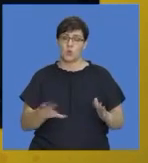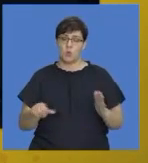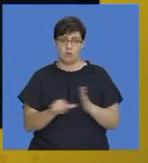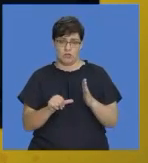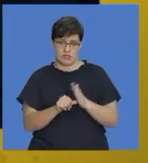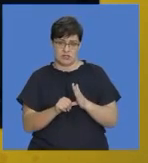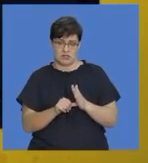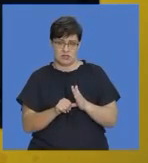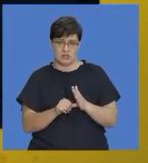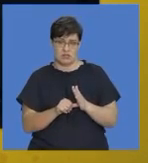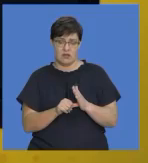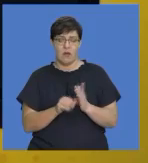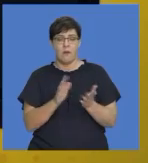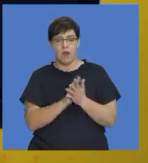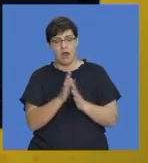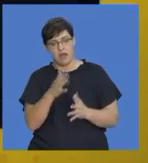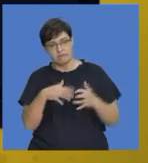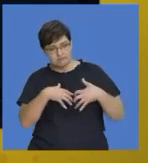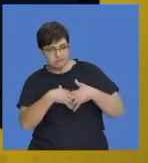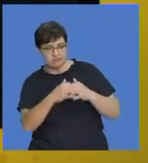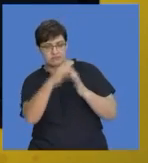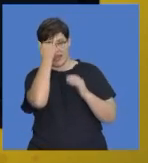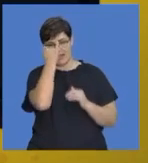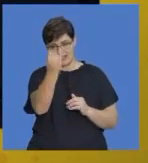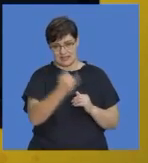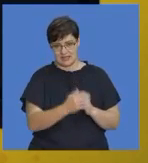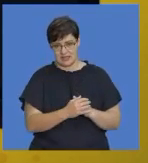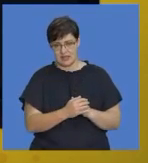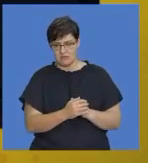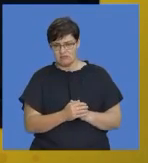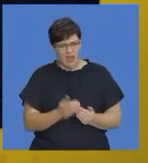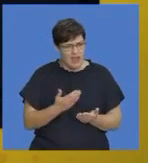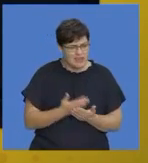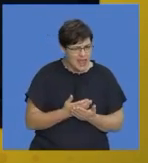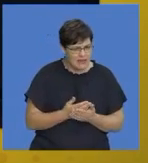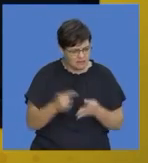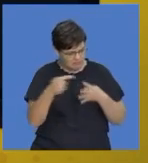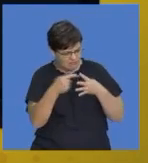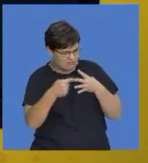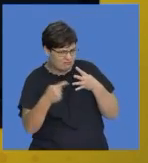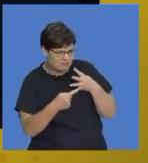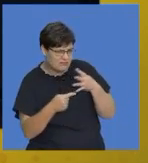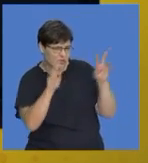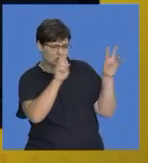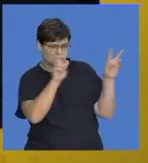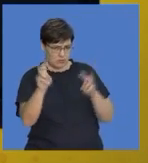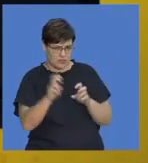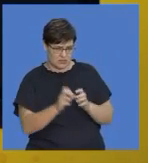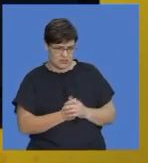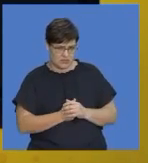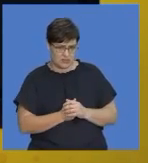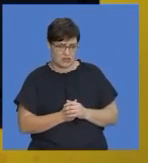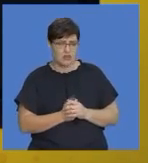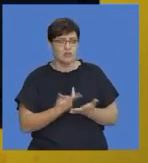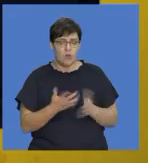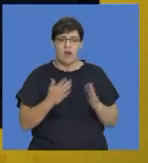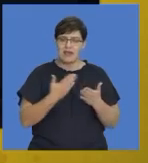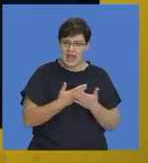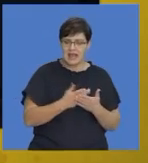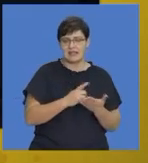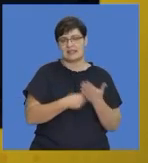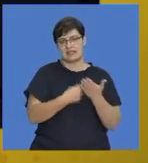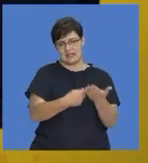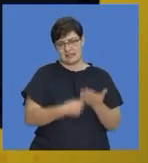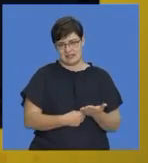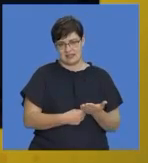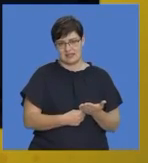you an idea if you are able to come up with different topics within the essay to discuss to ensure that you are